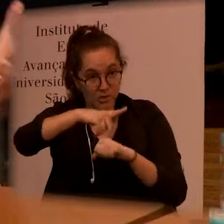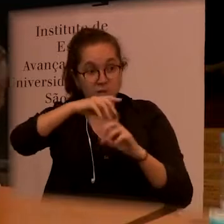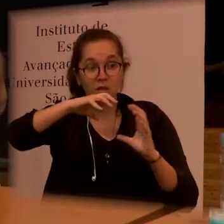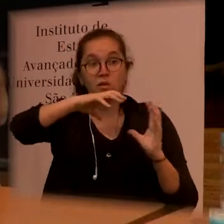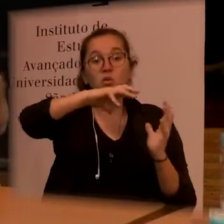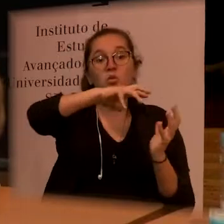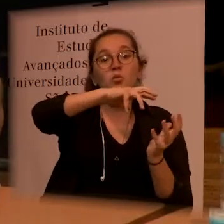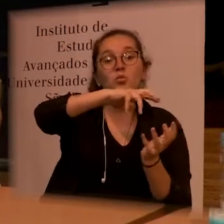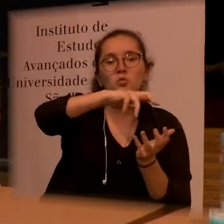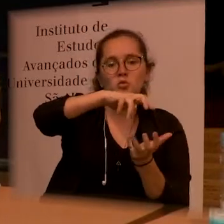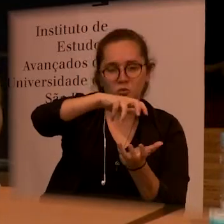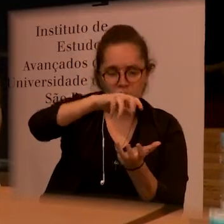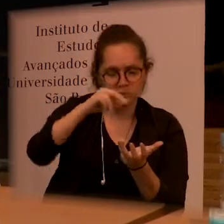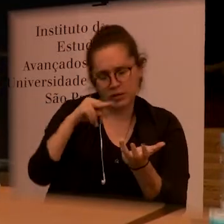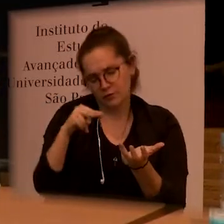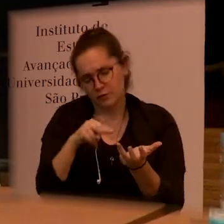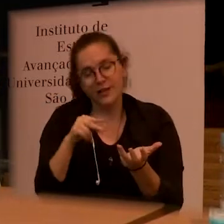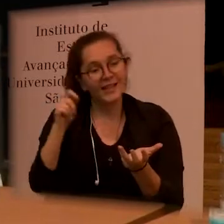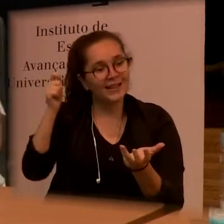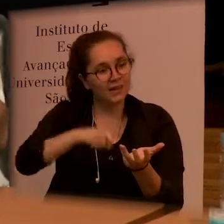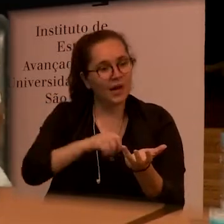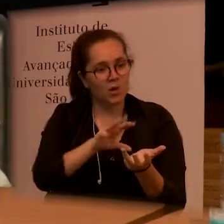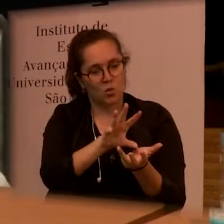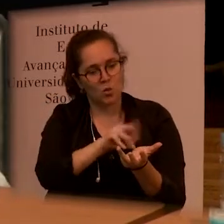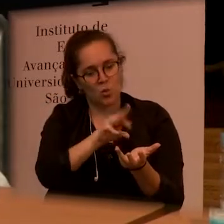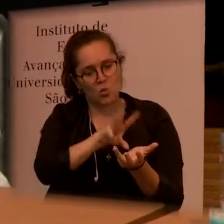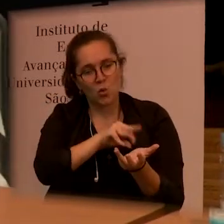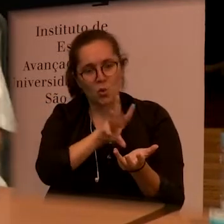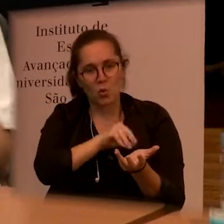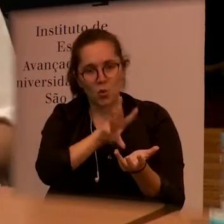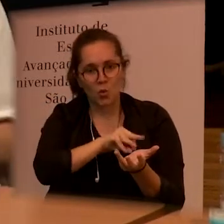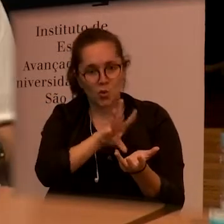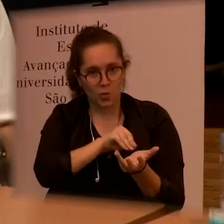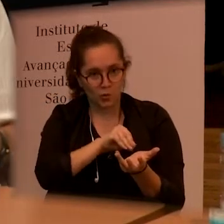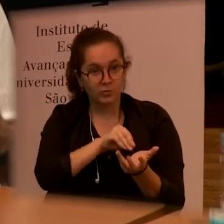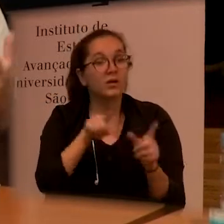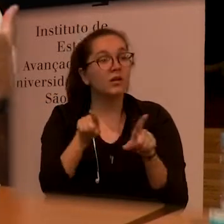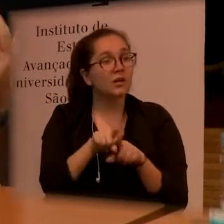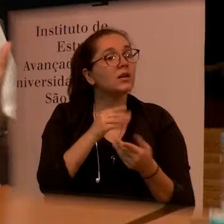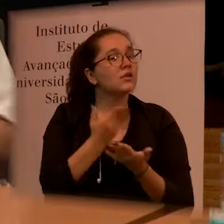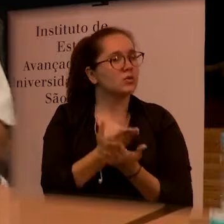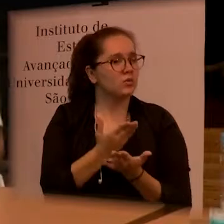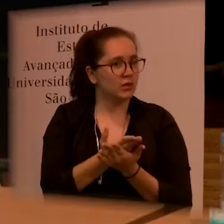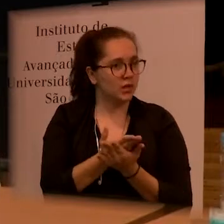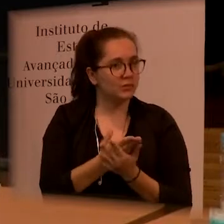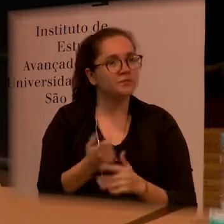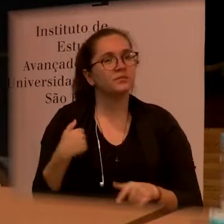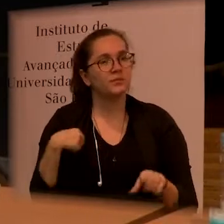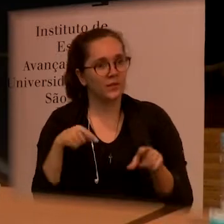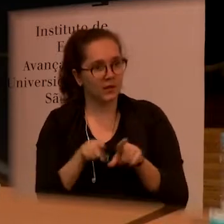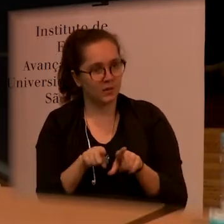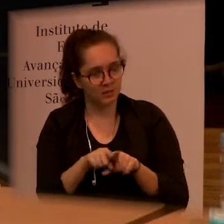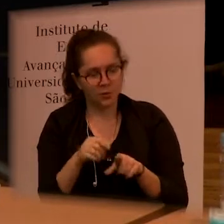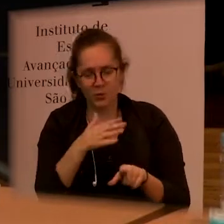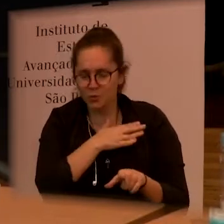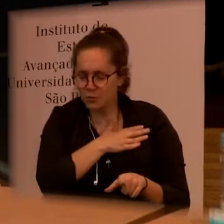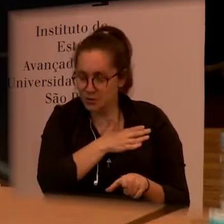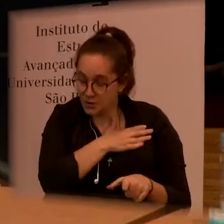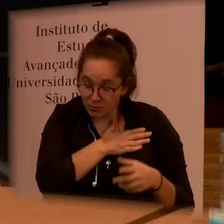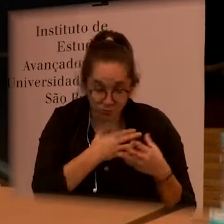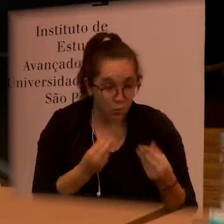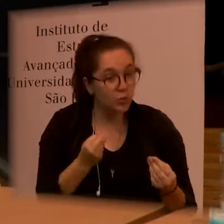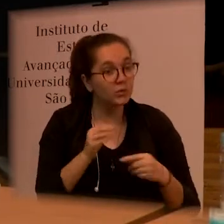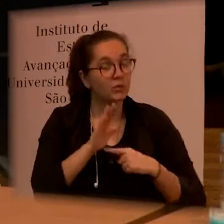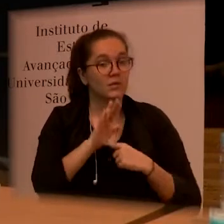and also we should be aware of what we can import and perform these intervention studies what I liked about your